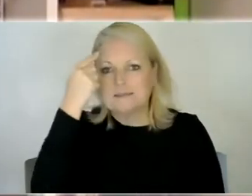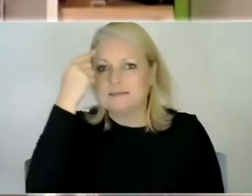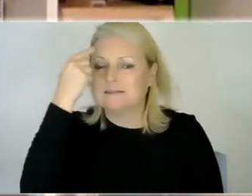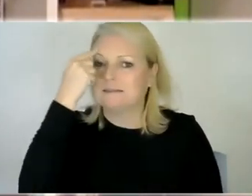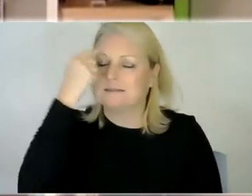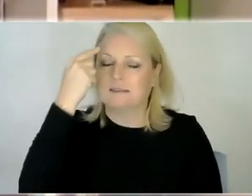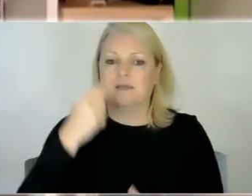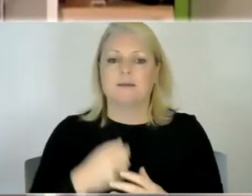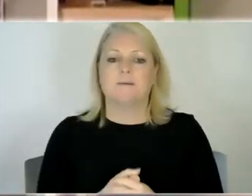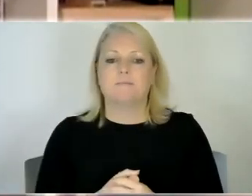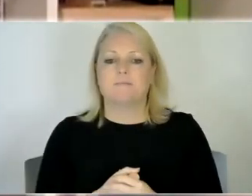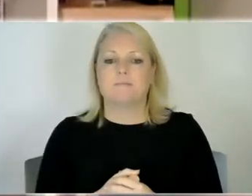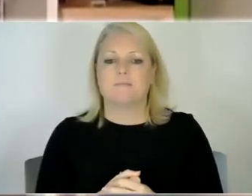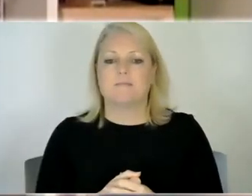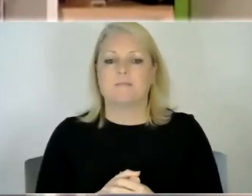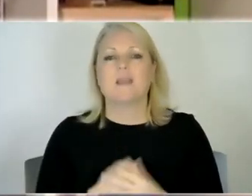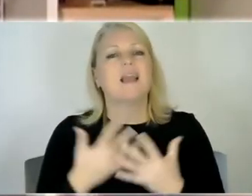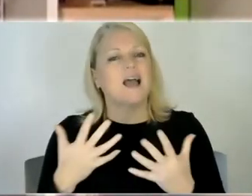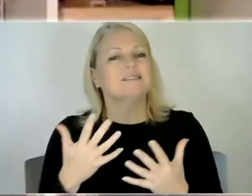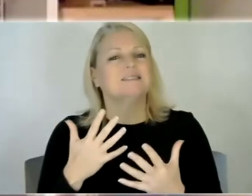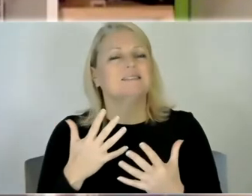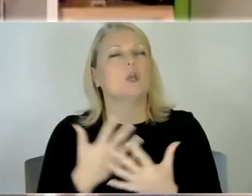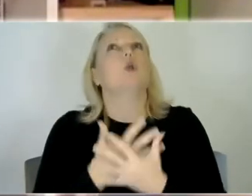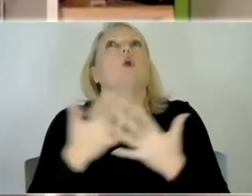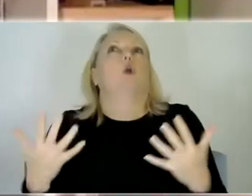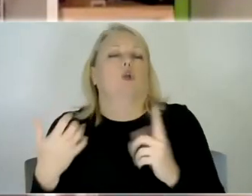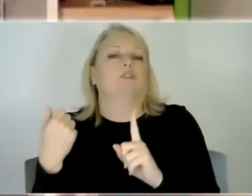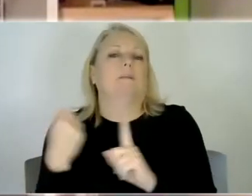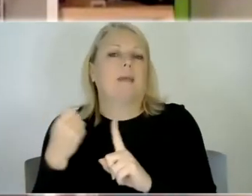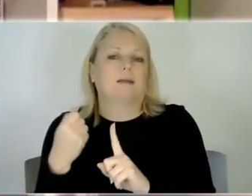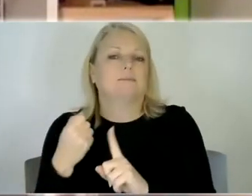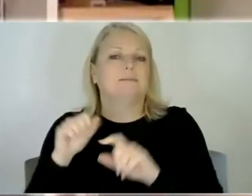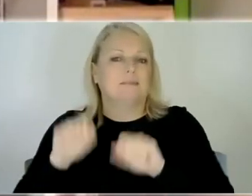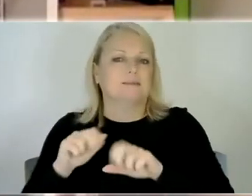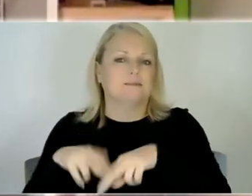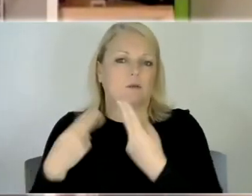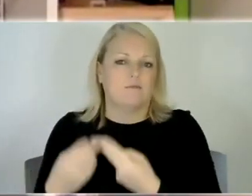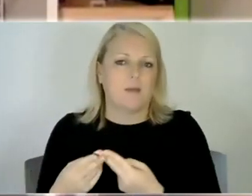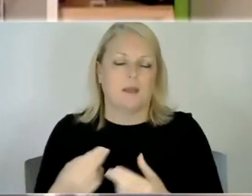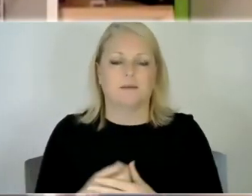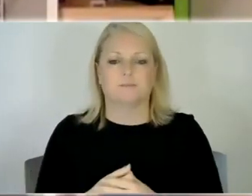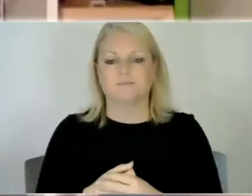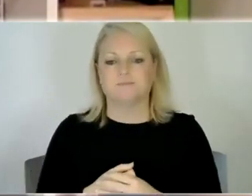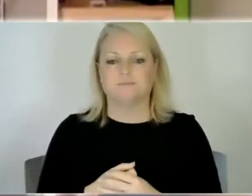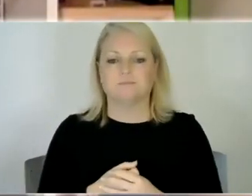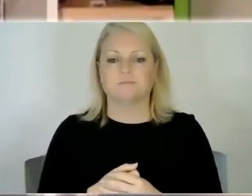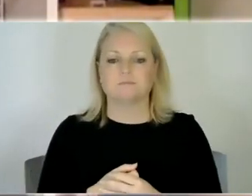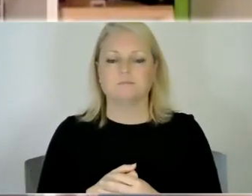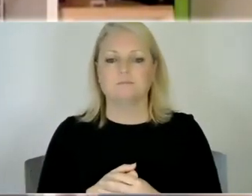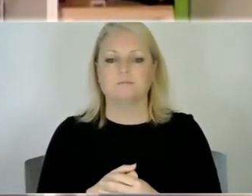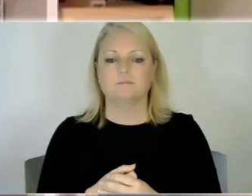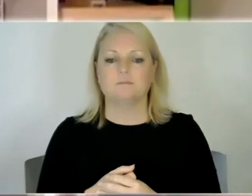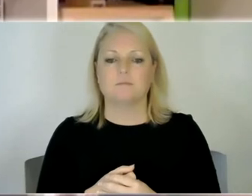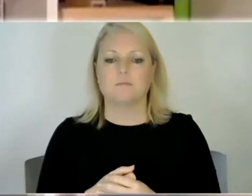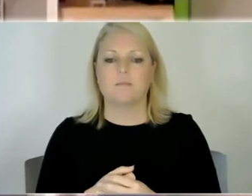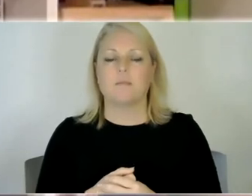so so yeah it can can have a real real weight and um so when uh